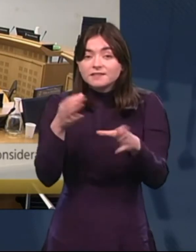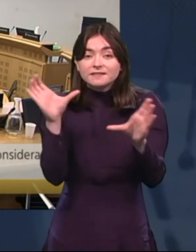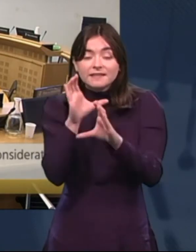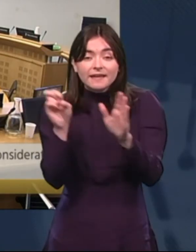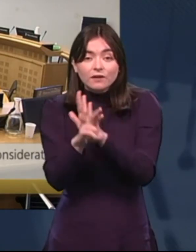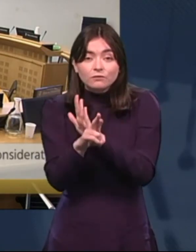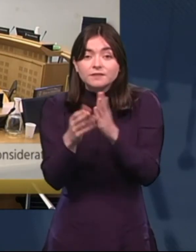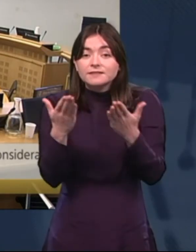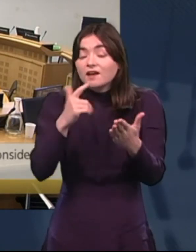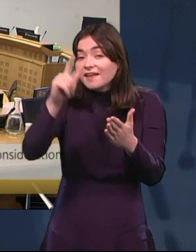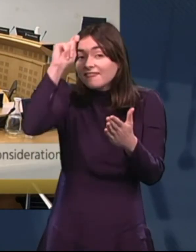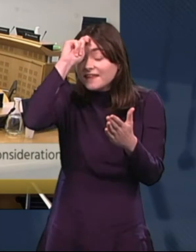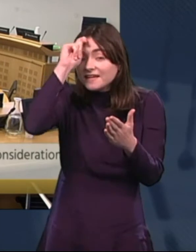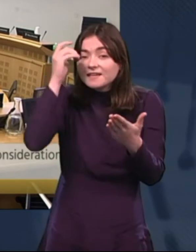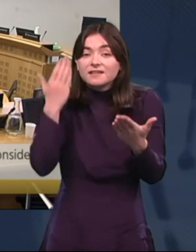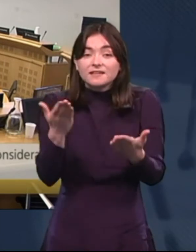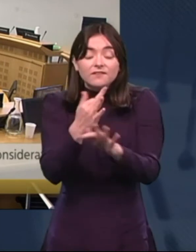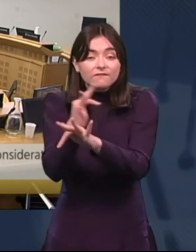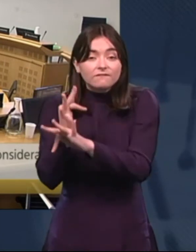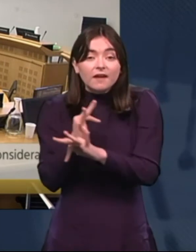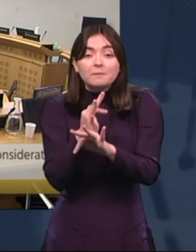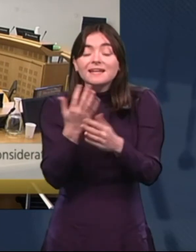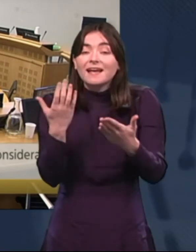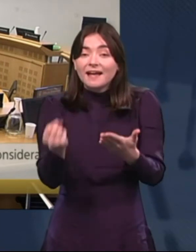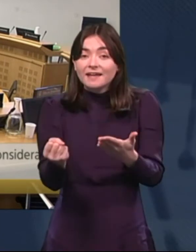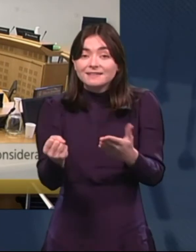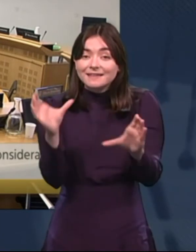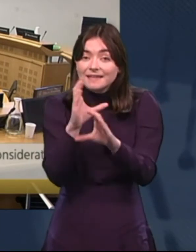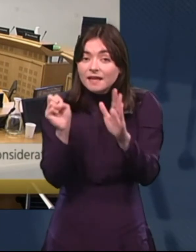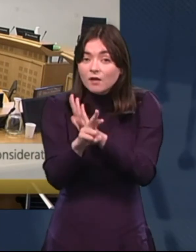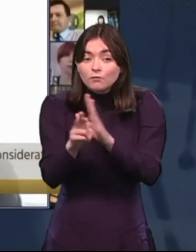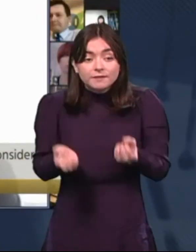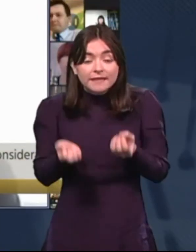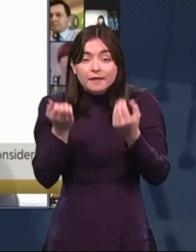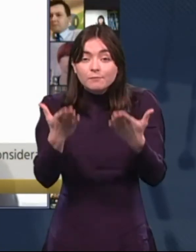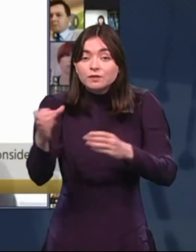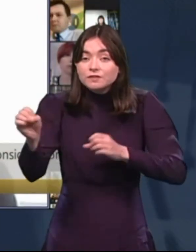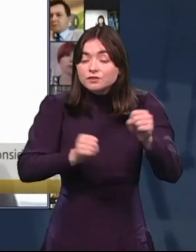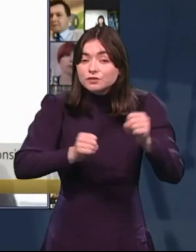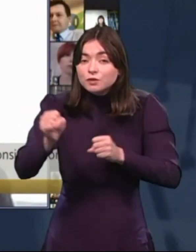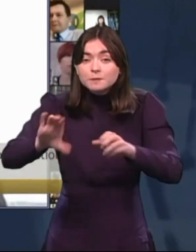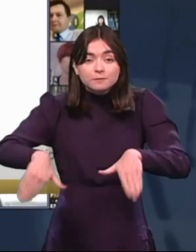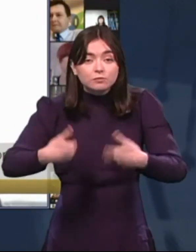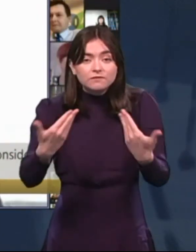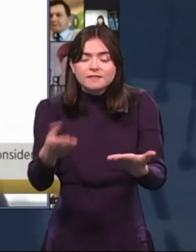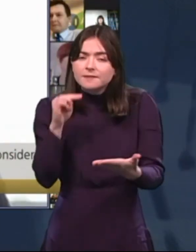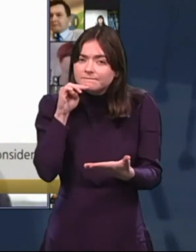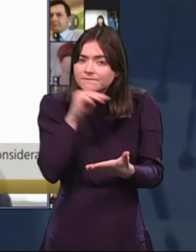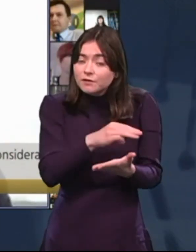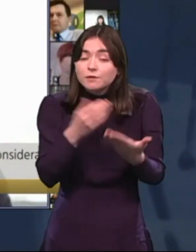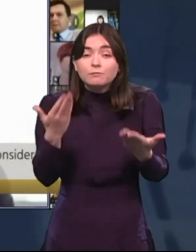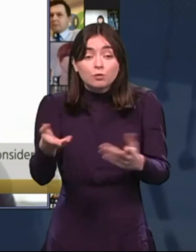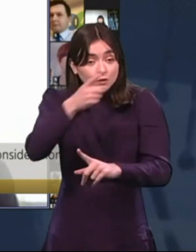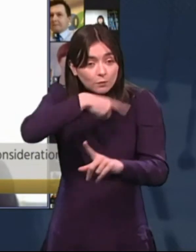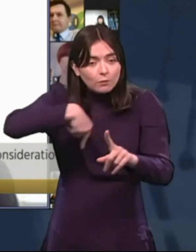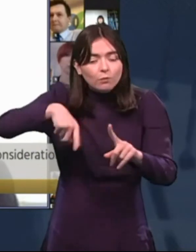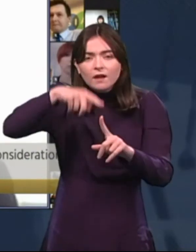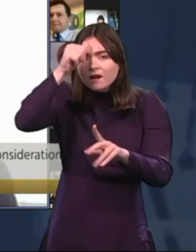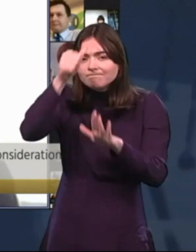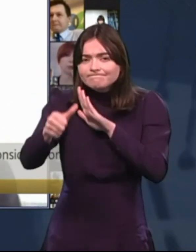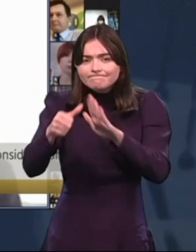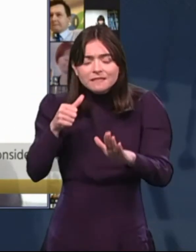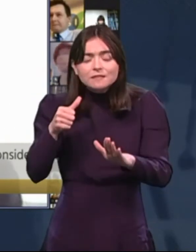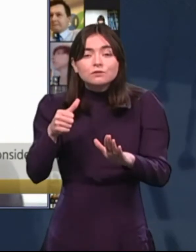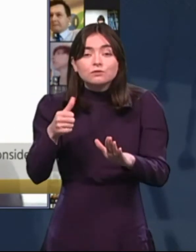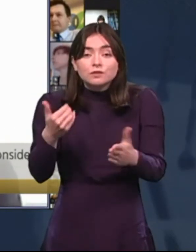the family and the carers' input into service delivery is essential. We are the experts. We actually know.